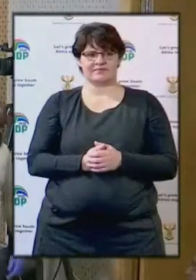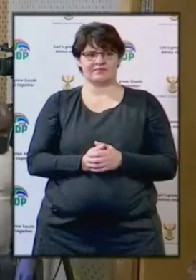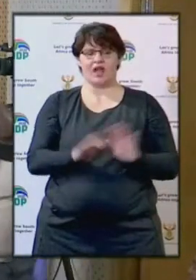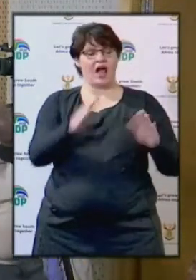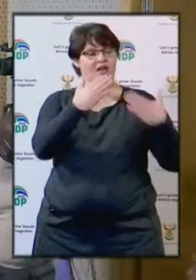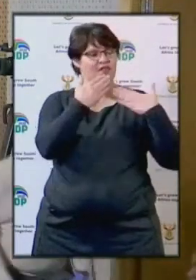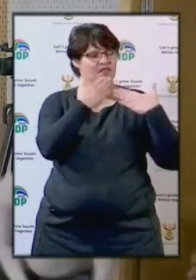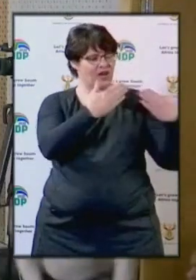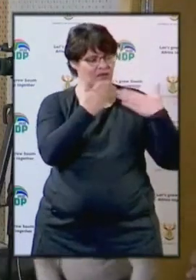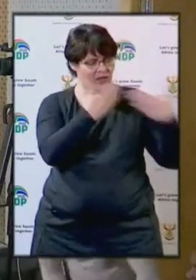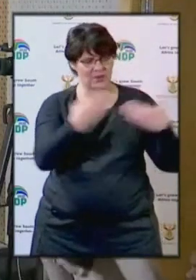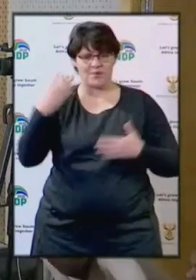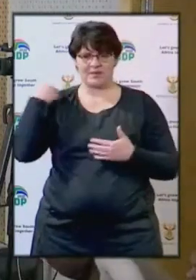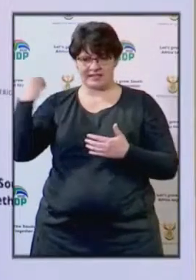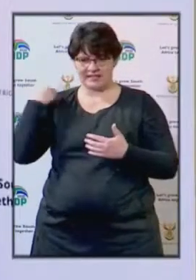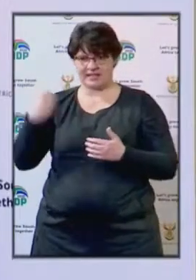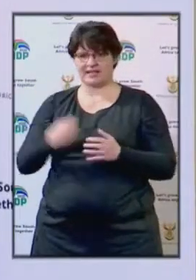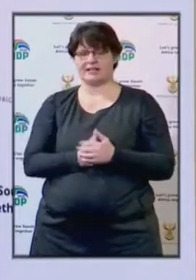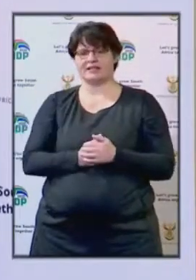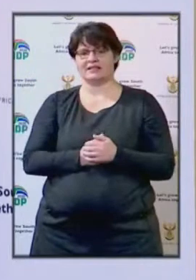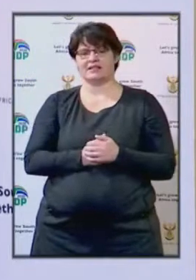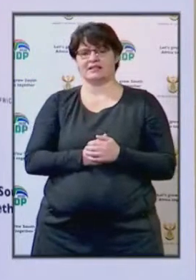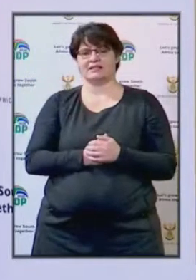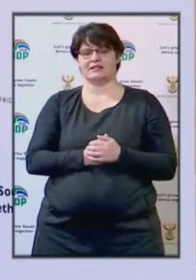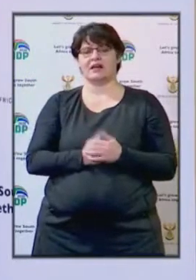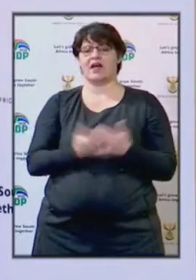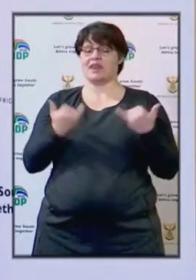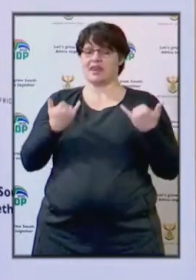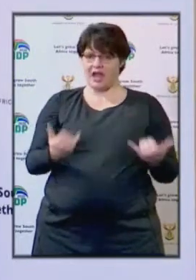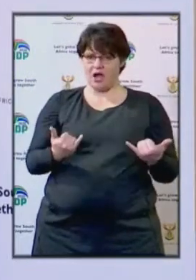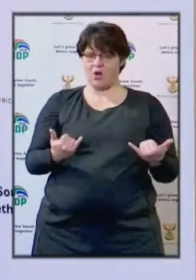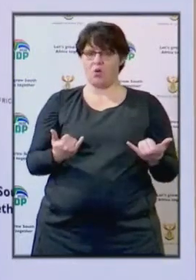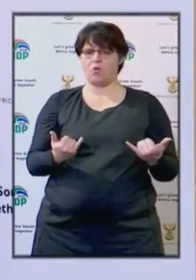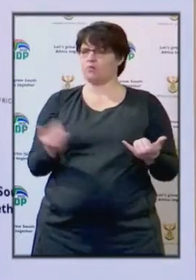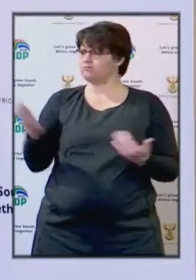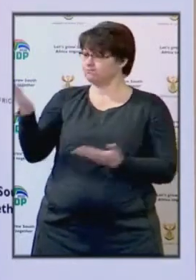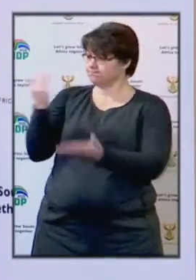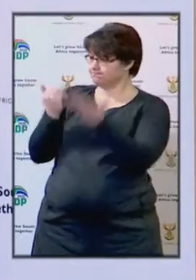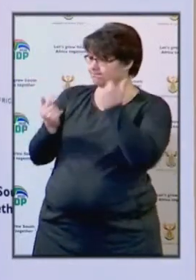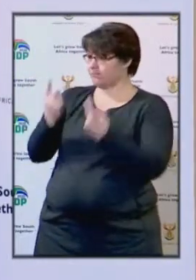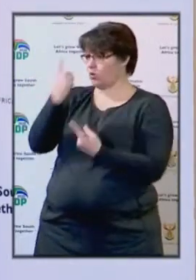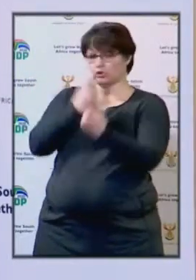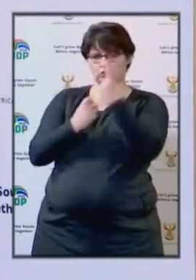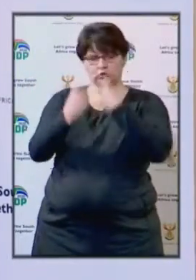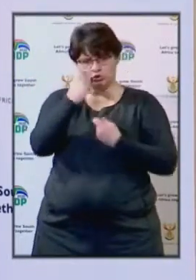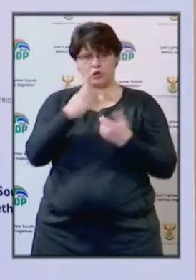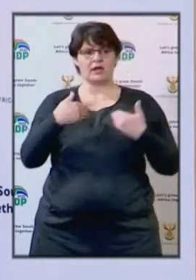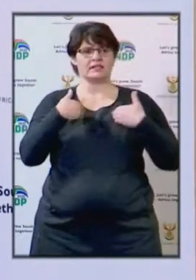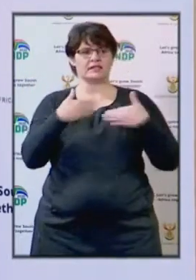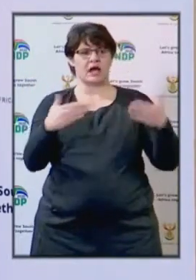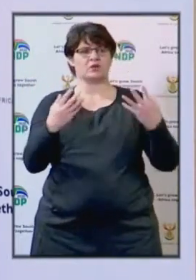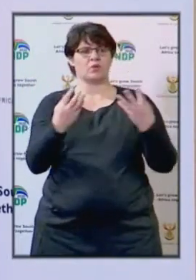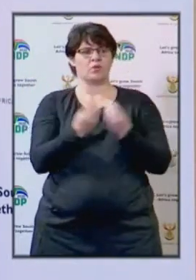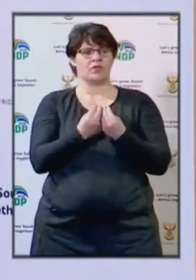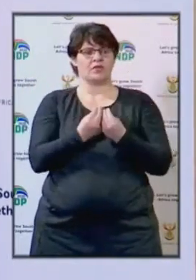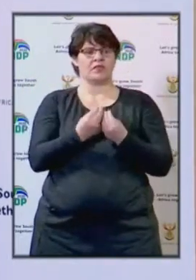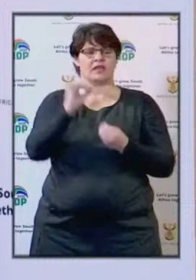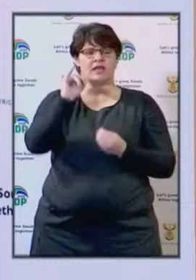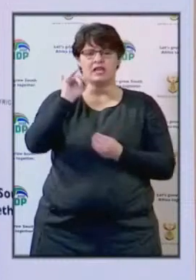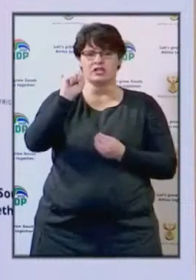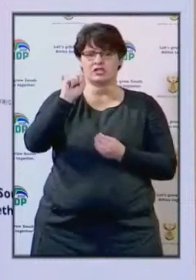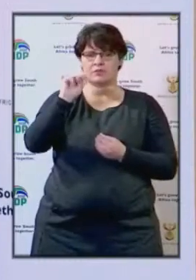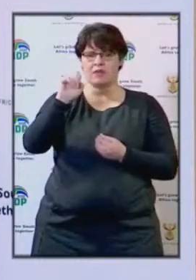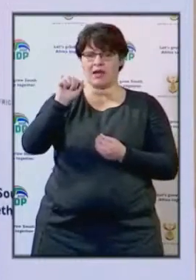Thank you very much, Minister. We will now entertain questions, and I'll start with Ishmael.